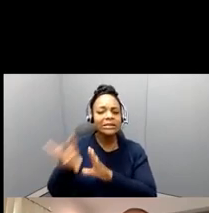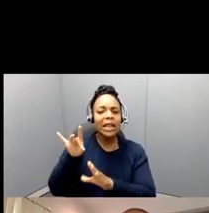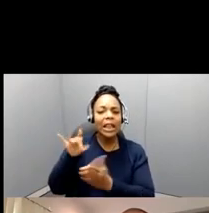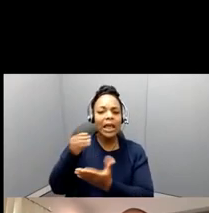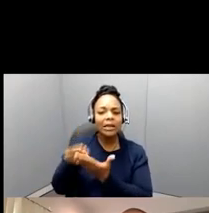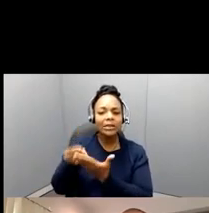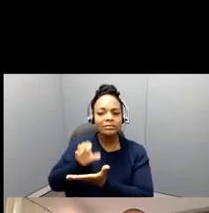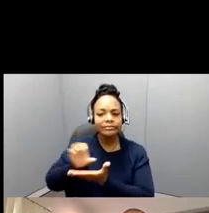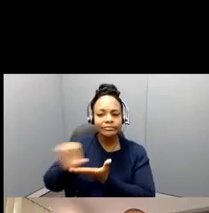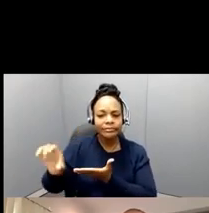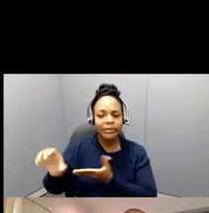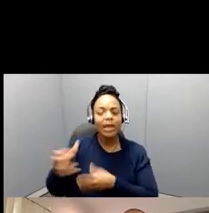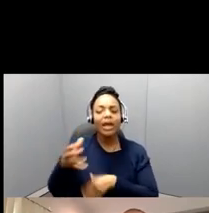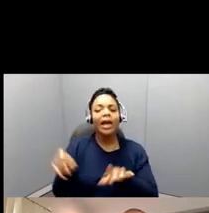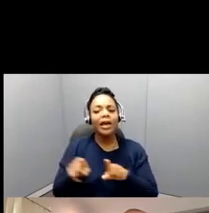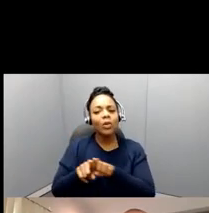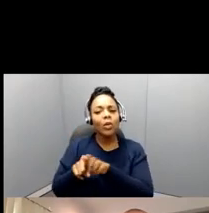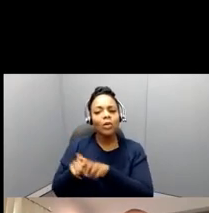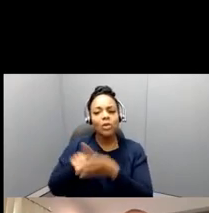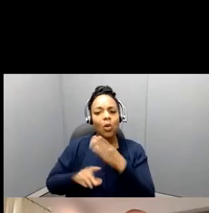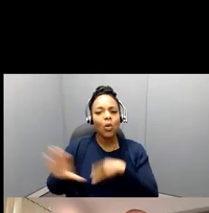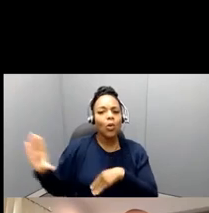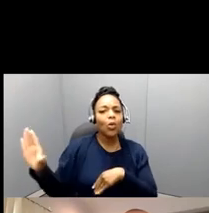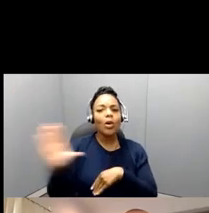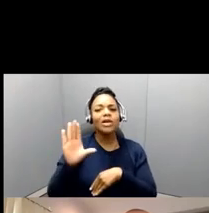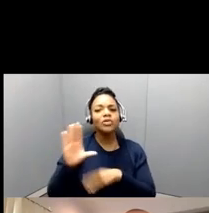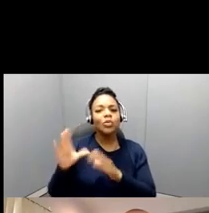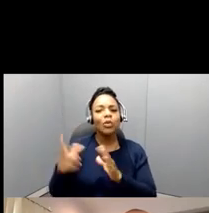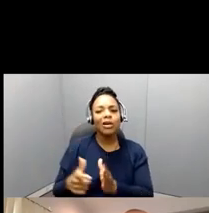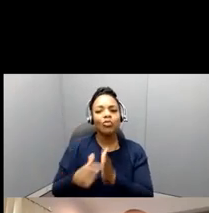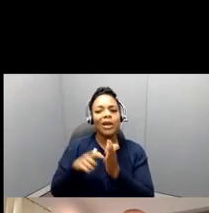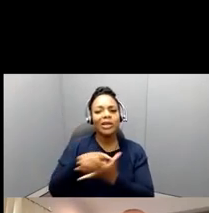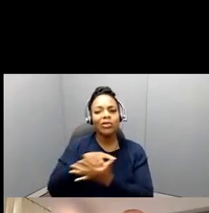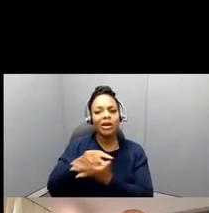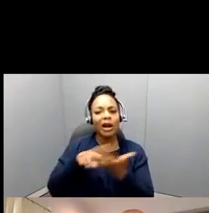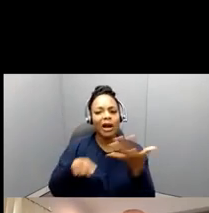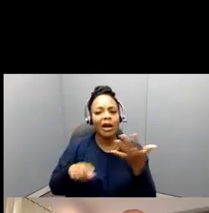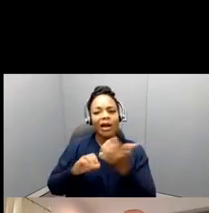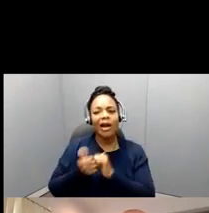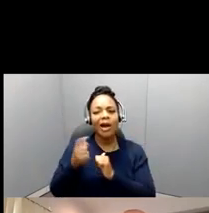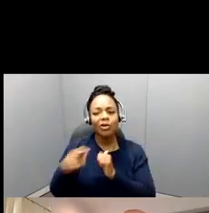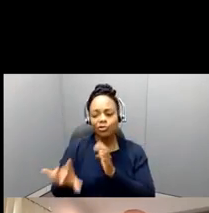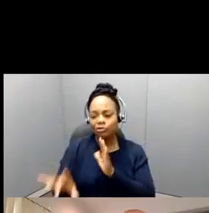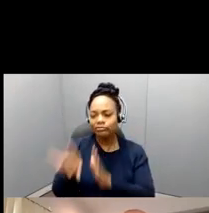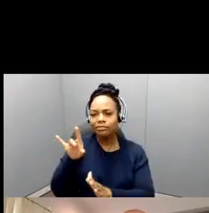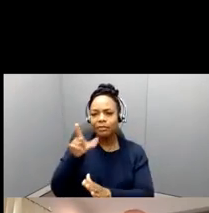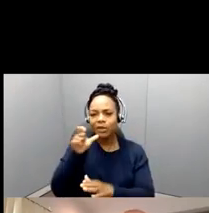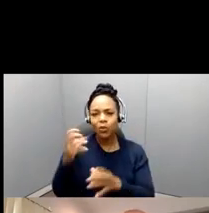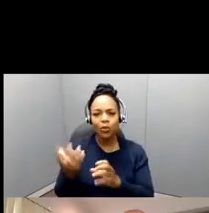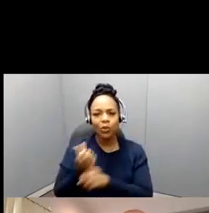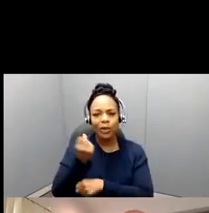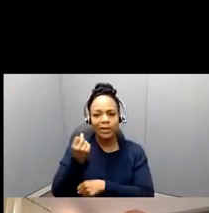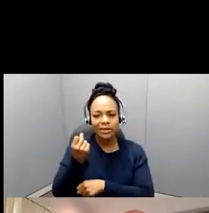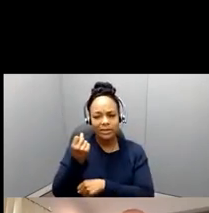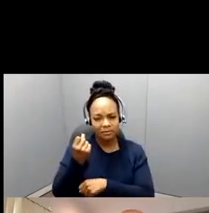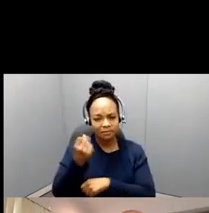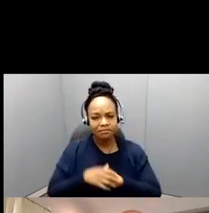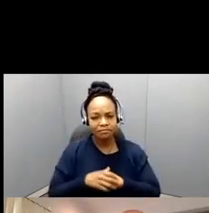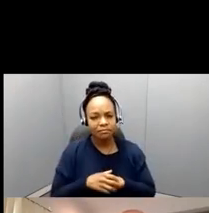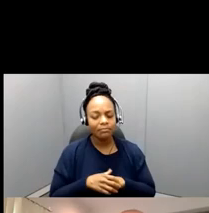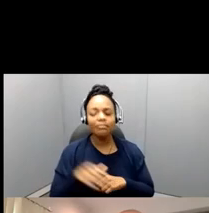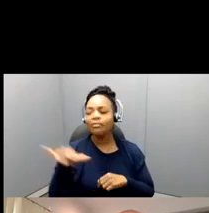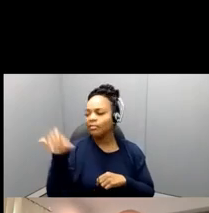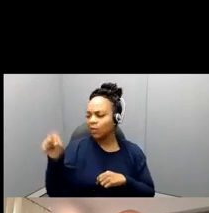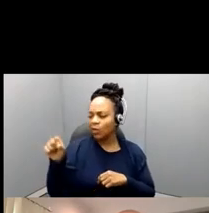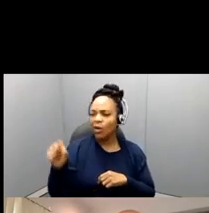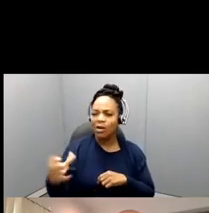which, um, they'll be judged. Can you speak on that? Yes, yes, thank you, thank you. That is